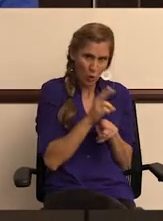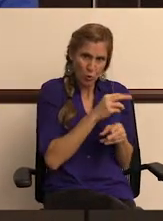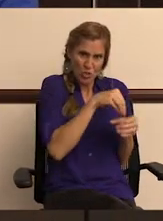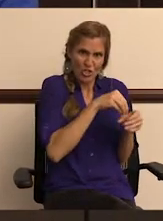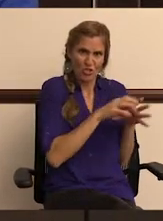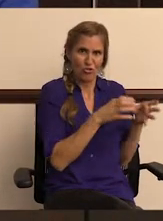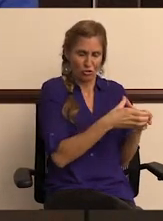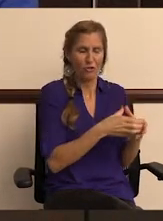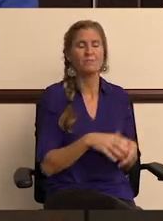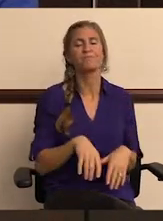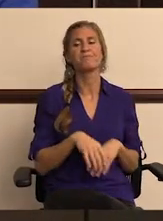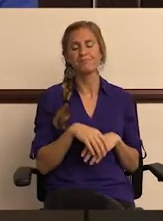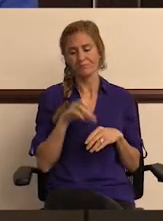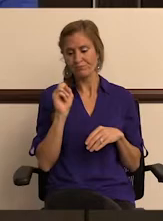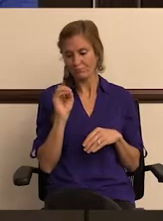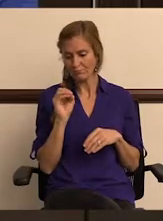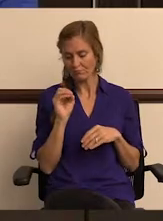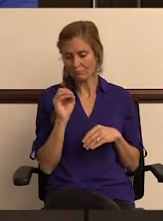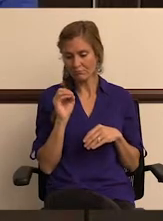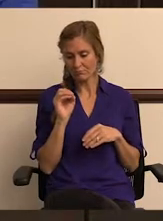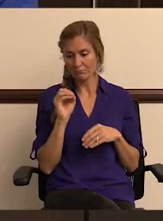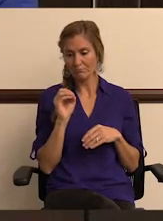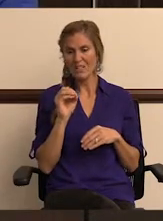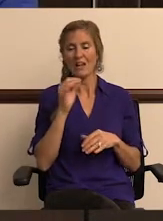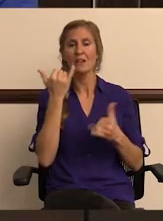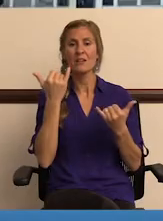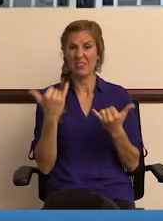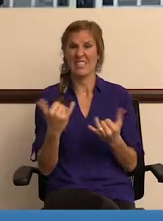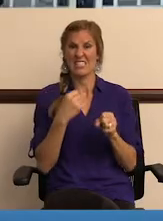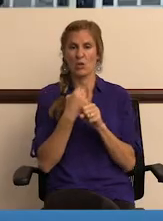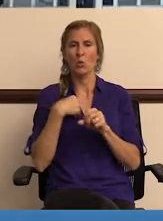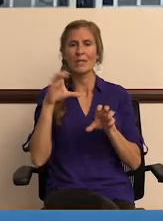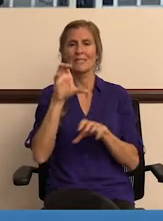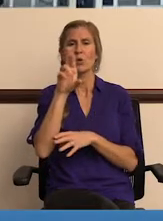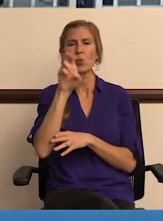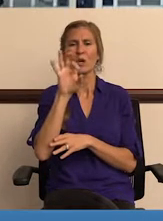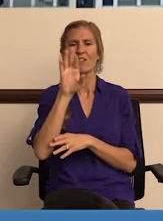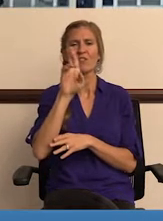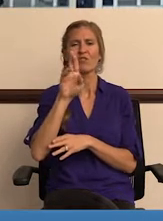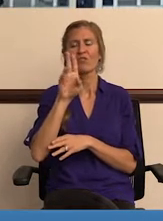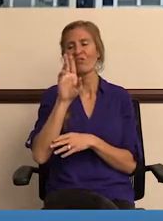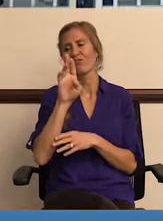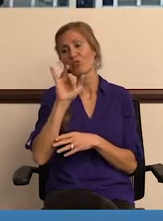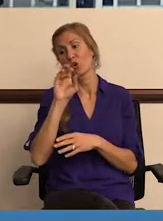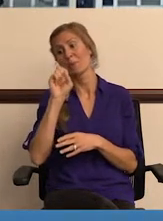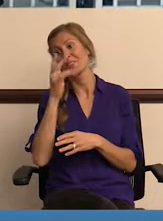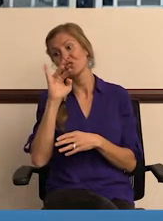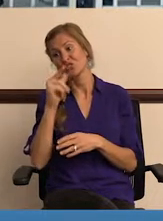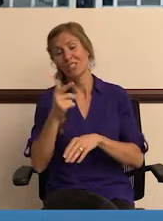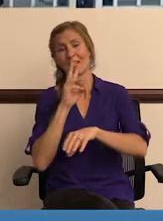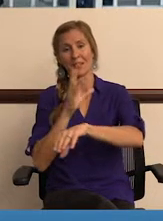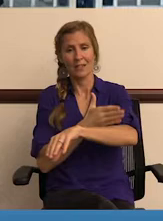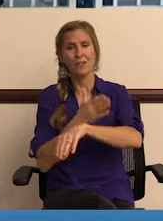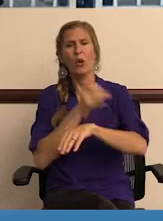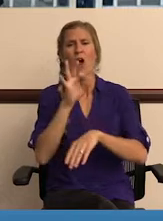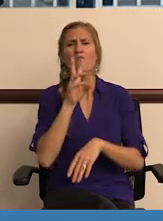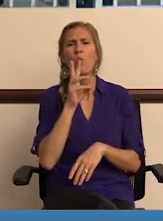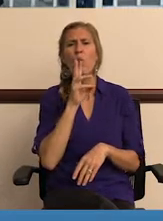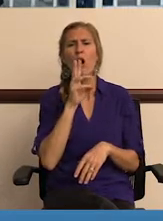Some of the projects we worked on this year, it was the refurbishing of Waterfront Park